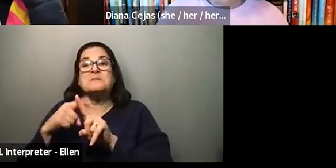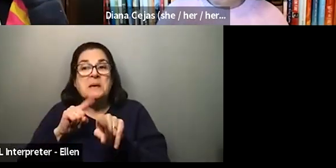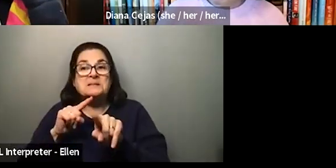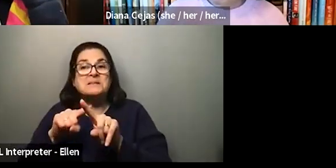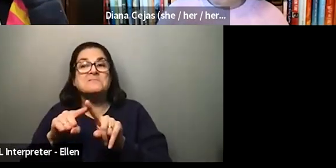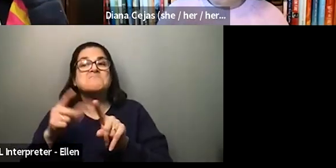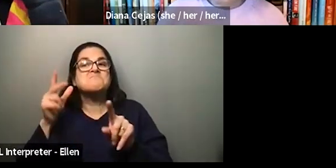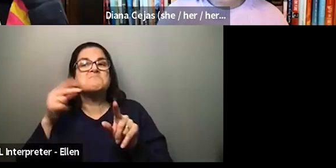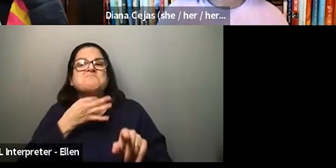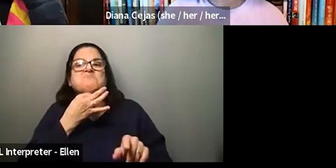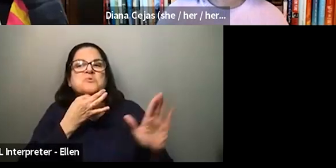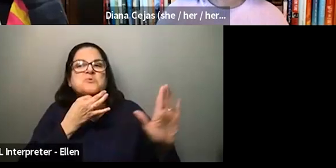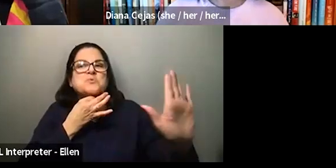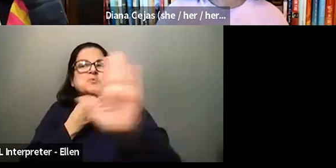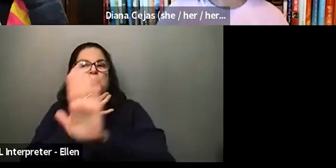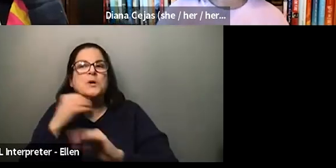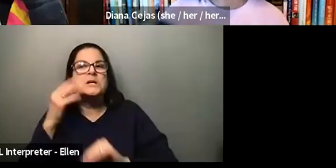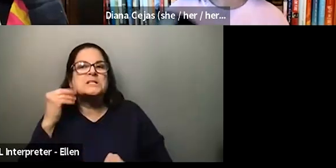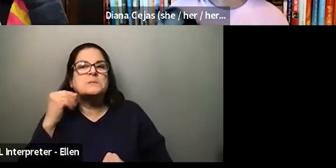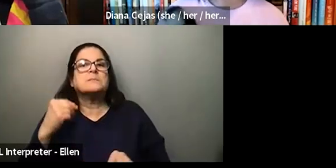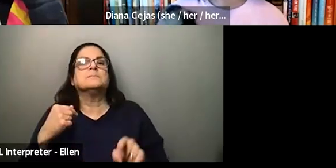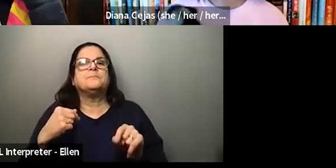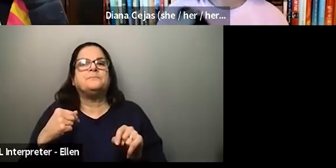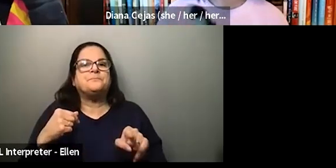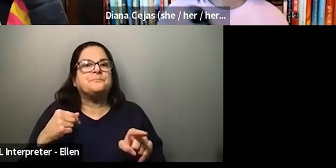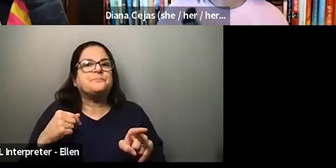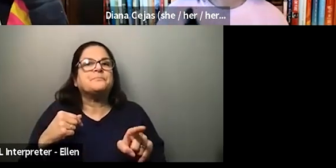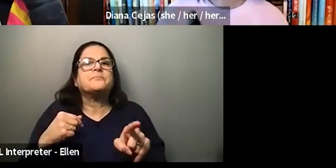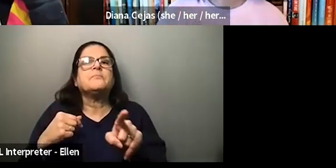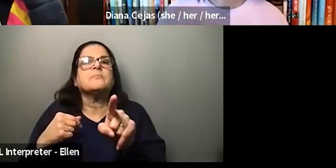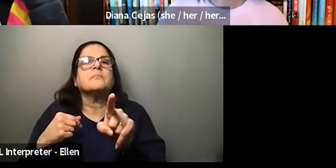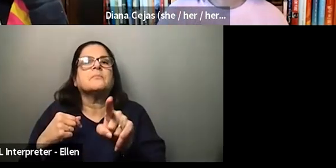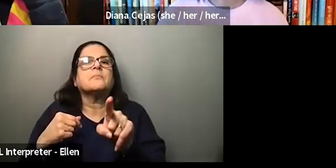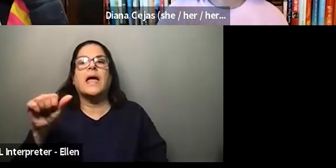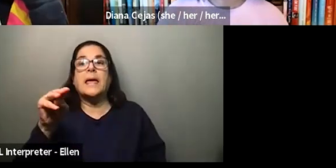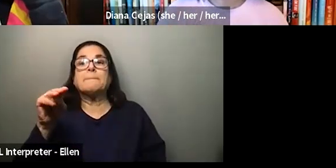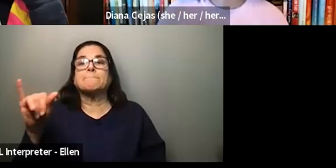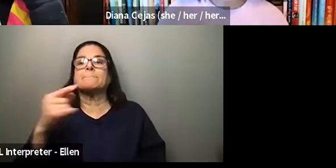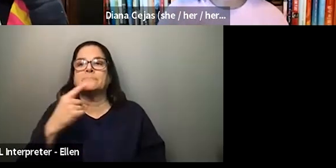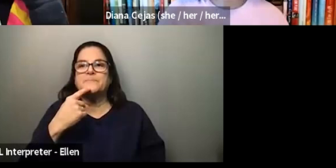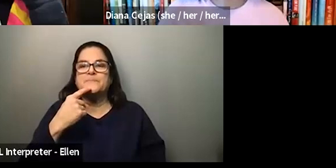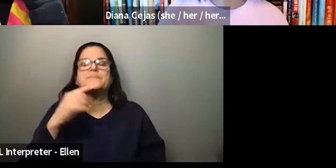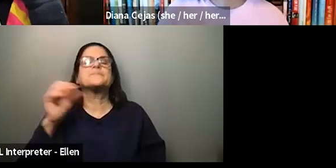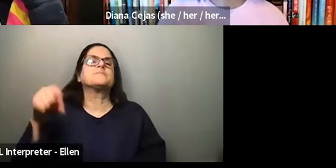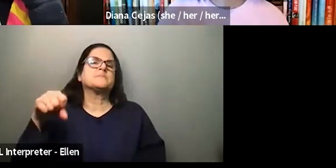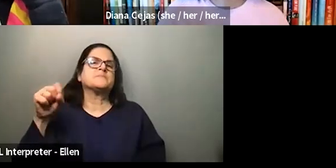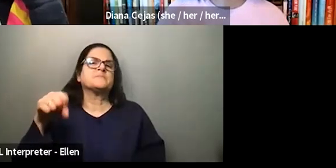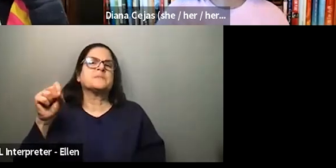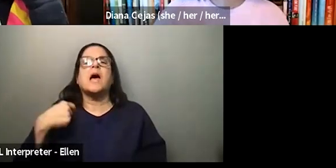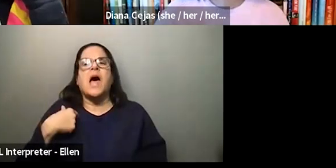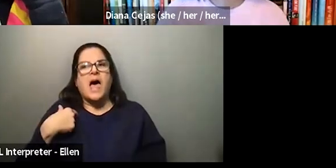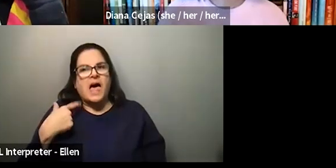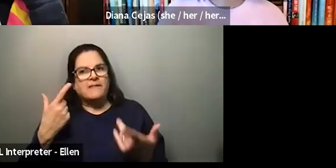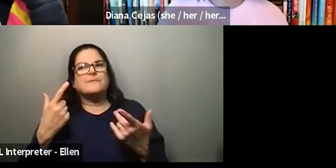experiences with trainees of just trying to like almost reflect the comment back and then have a discussion about it.